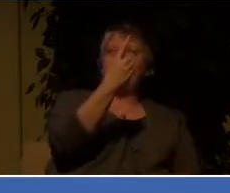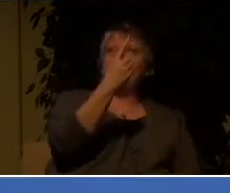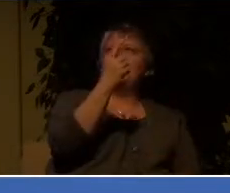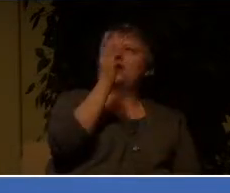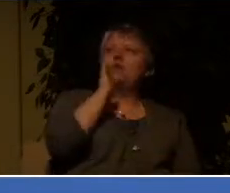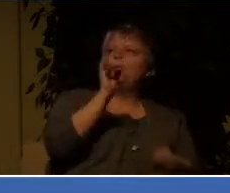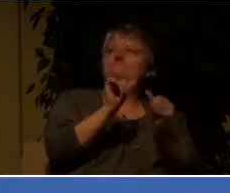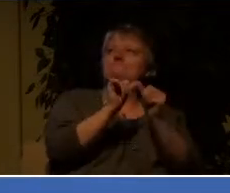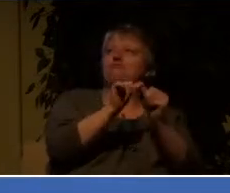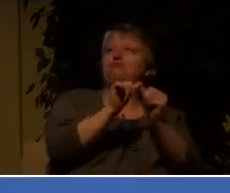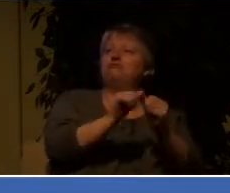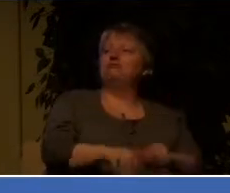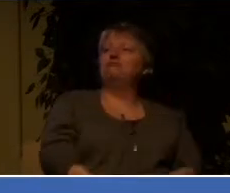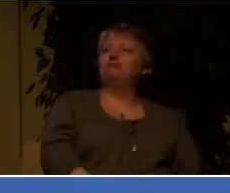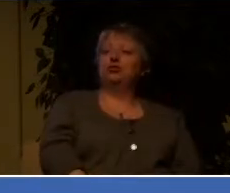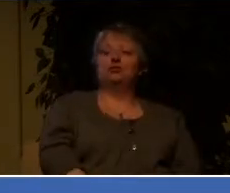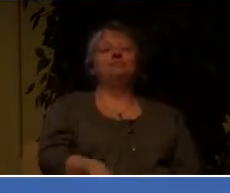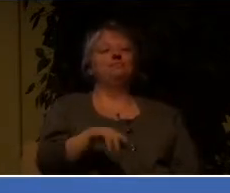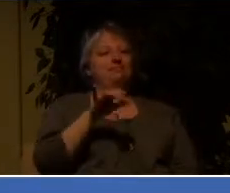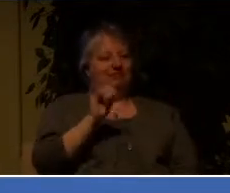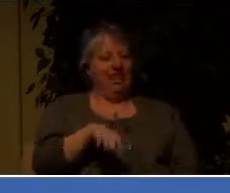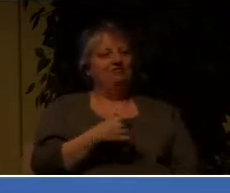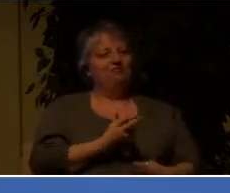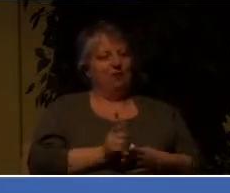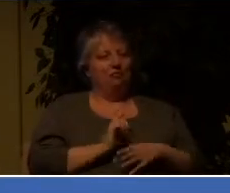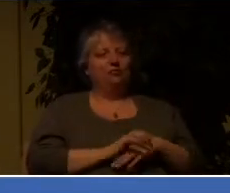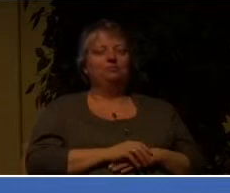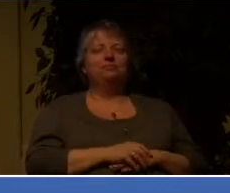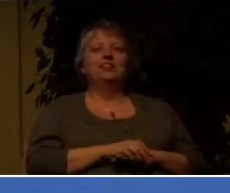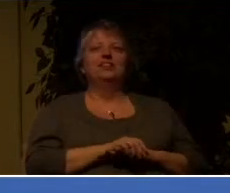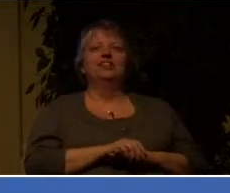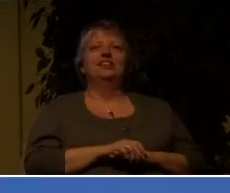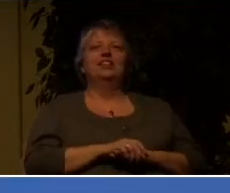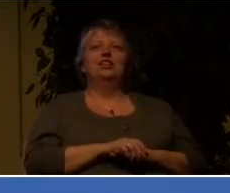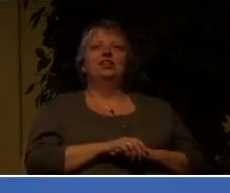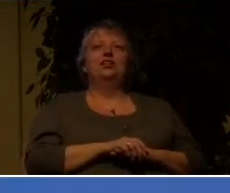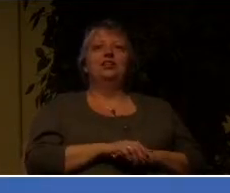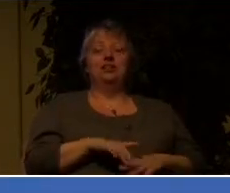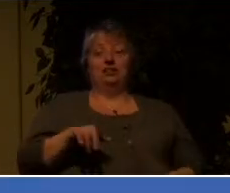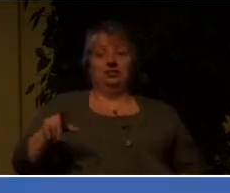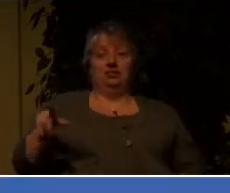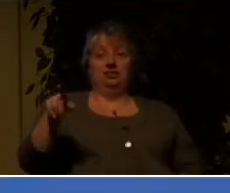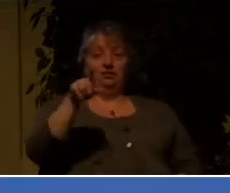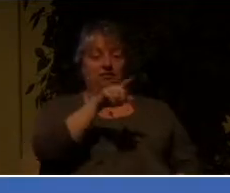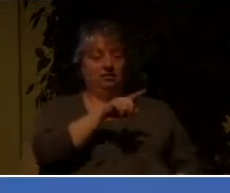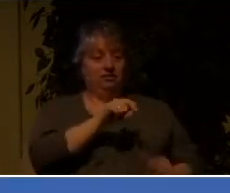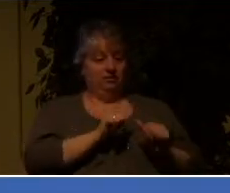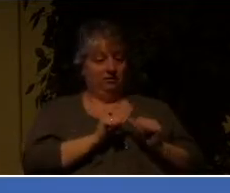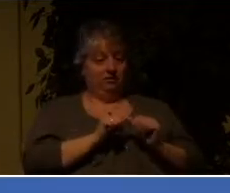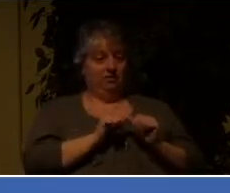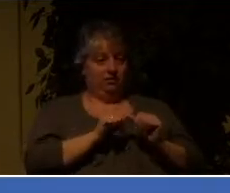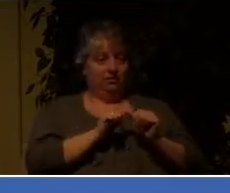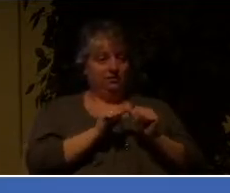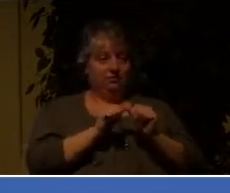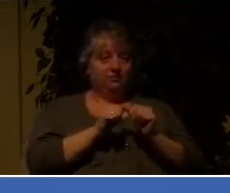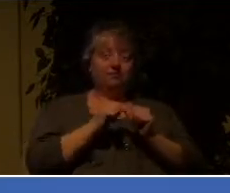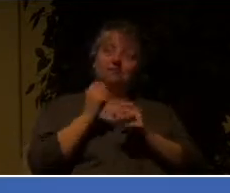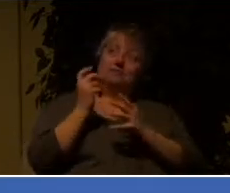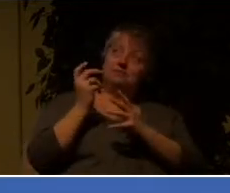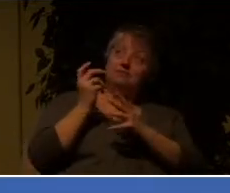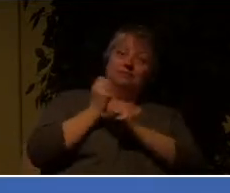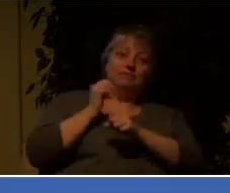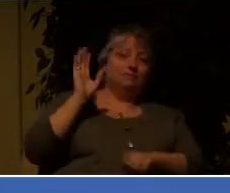Will you walk it out in the strength and in the victory that only Jesus Christ can provide?